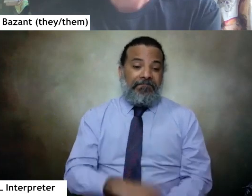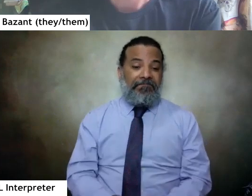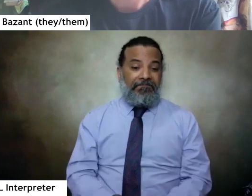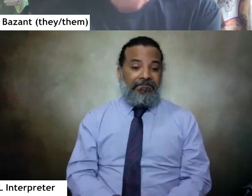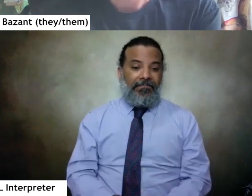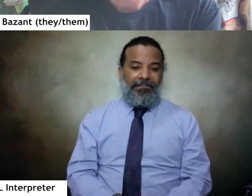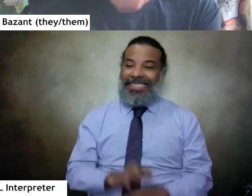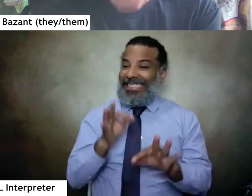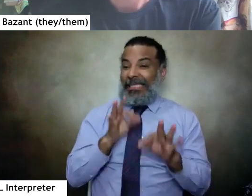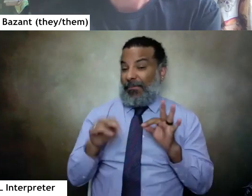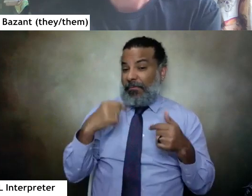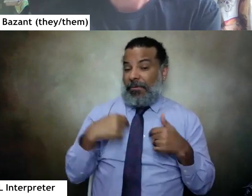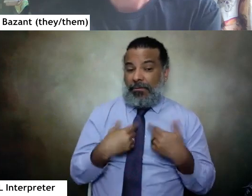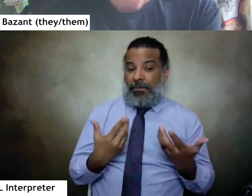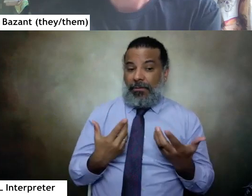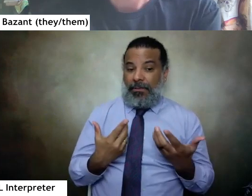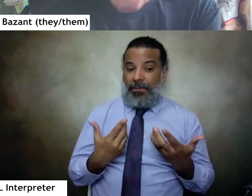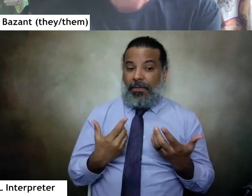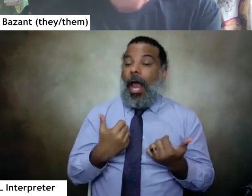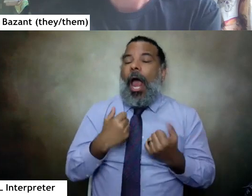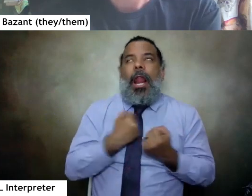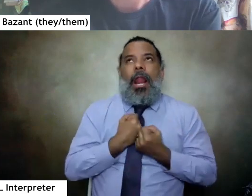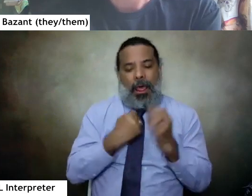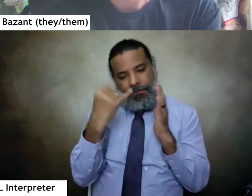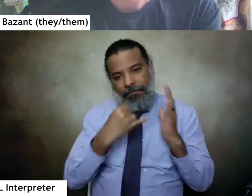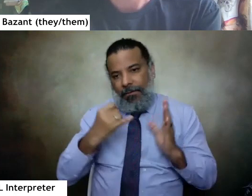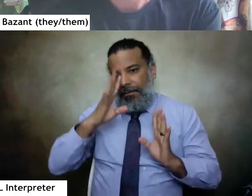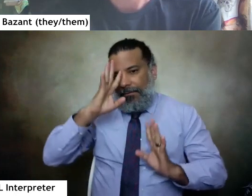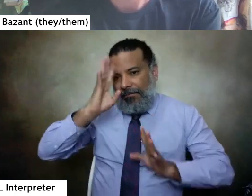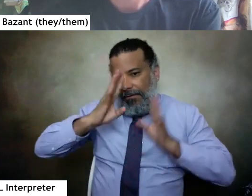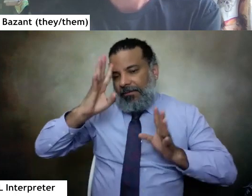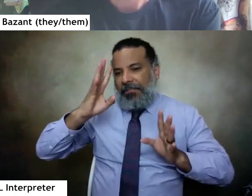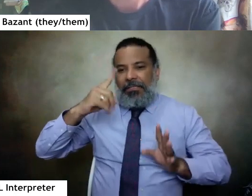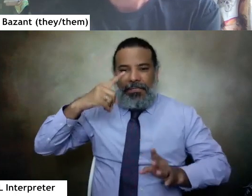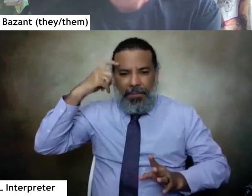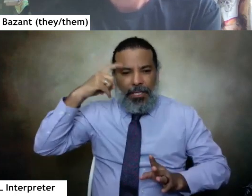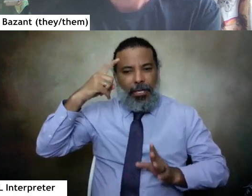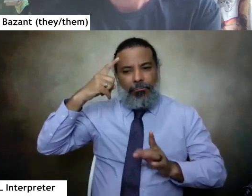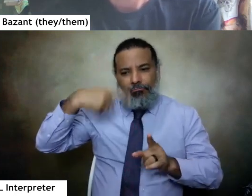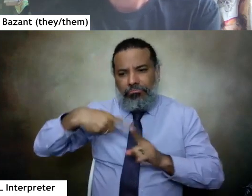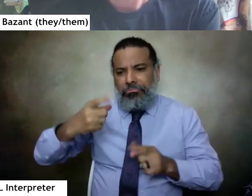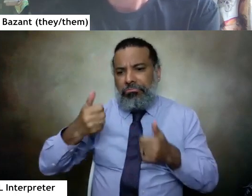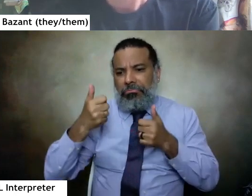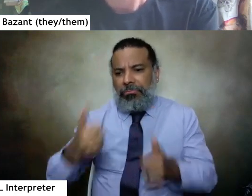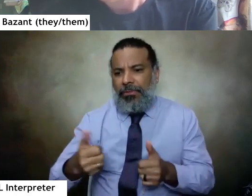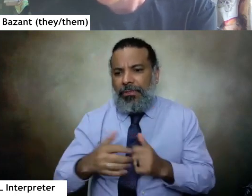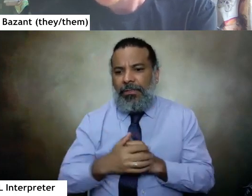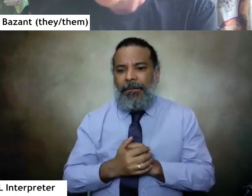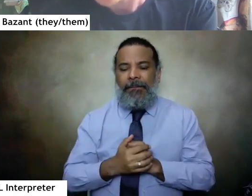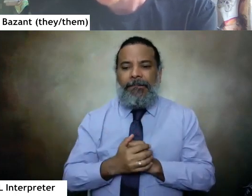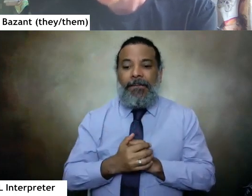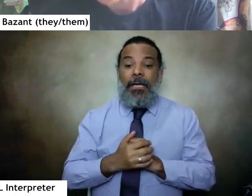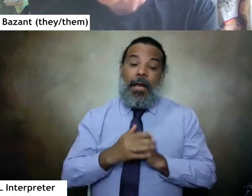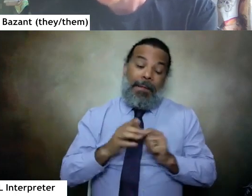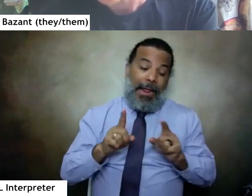is very simple for me i i love drawing fantasy uh speculative genre work um as an artist that